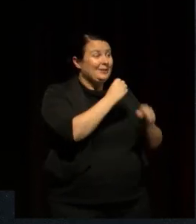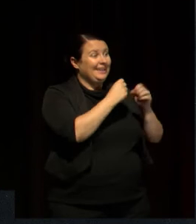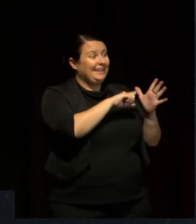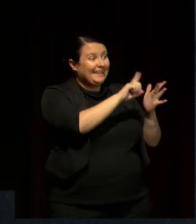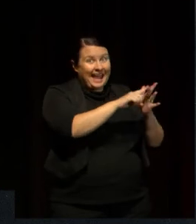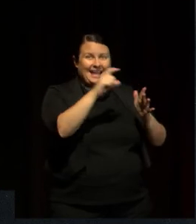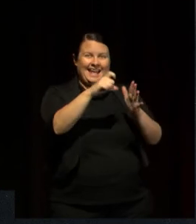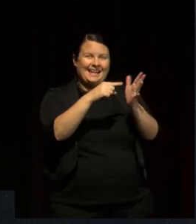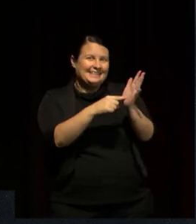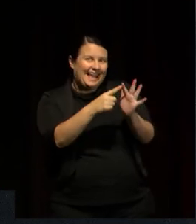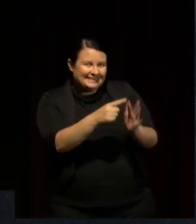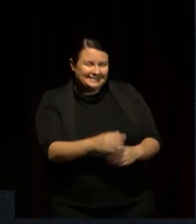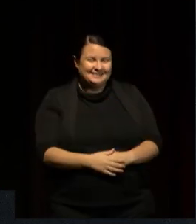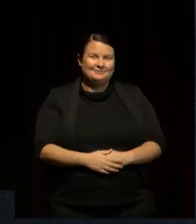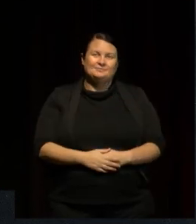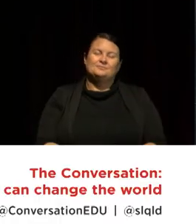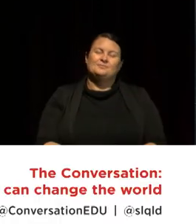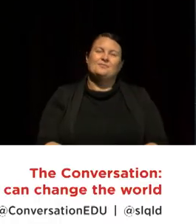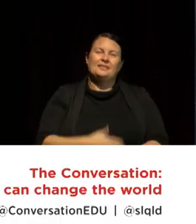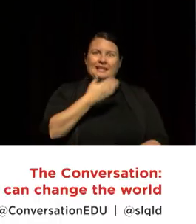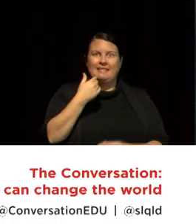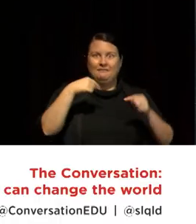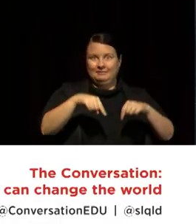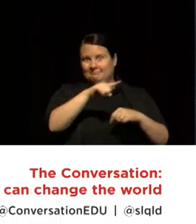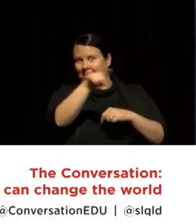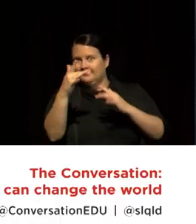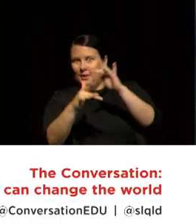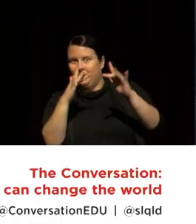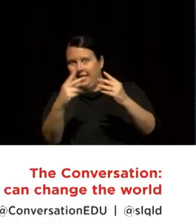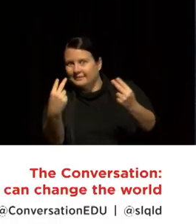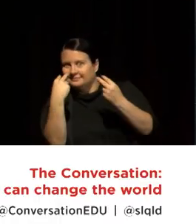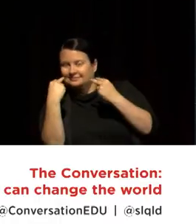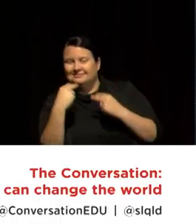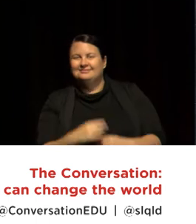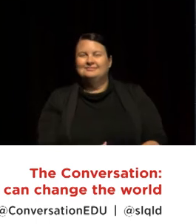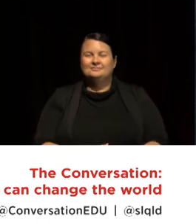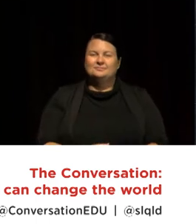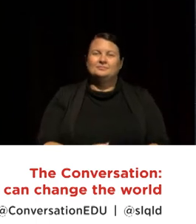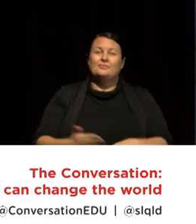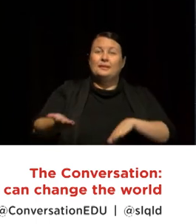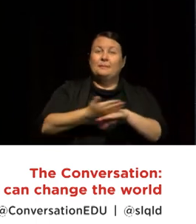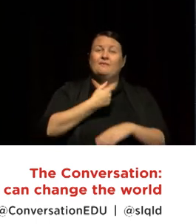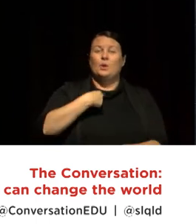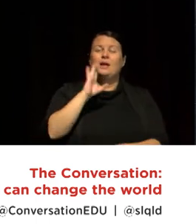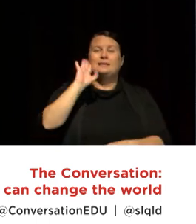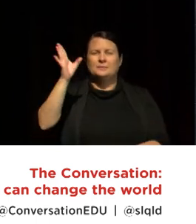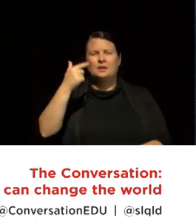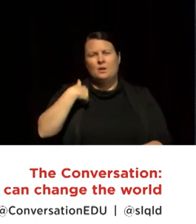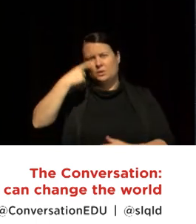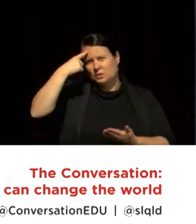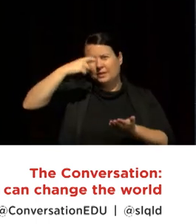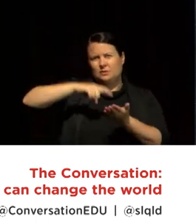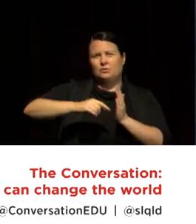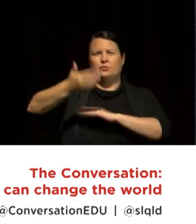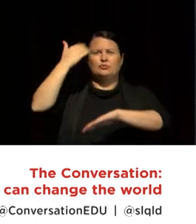this evening and to be here with all of those people online as well. Before I speak, I'd like to acknowledge the traditional